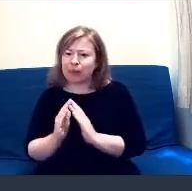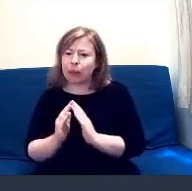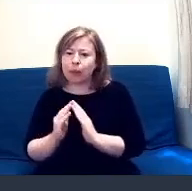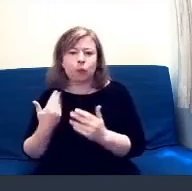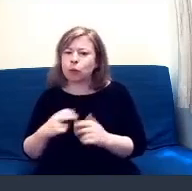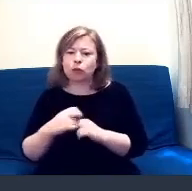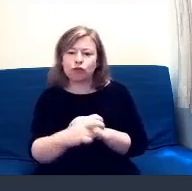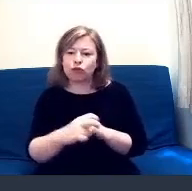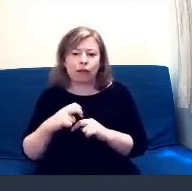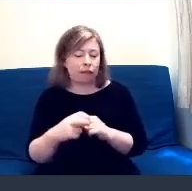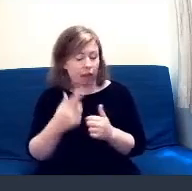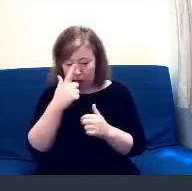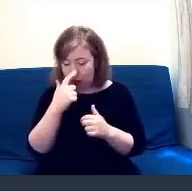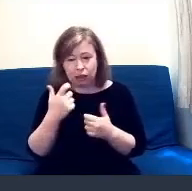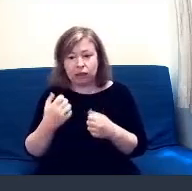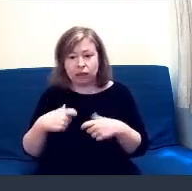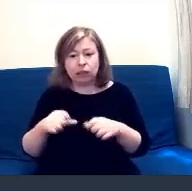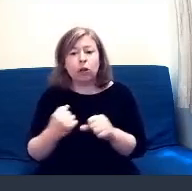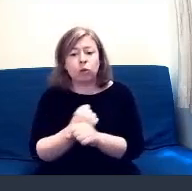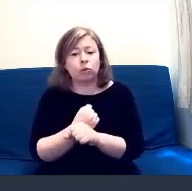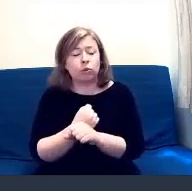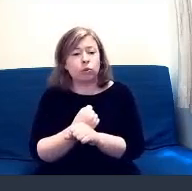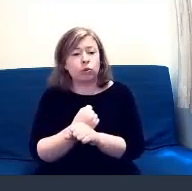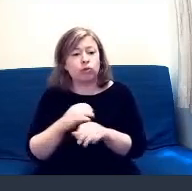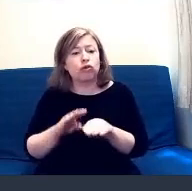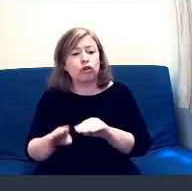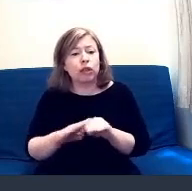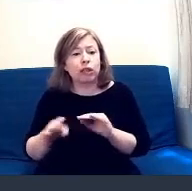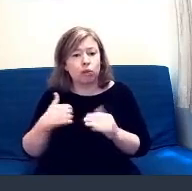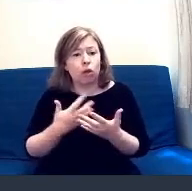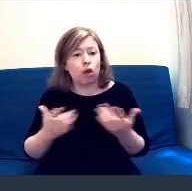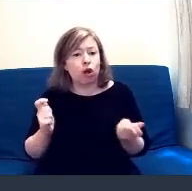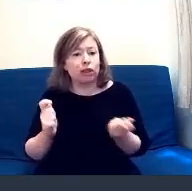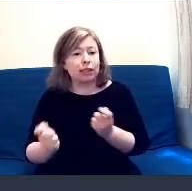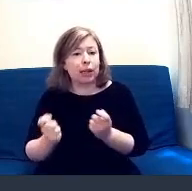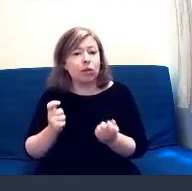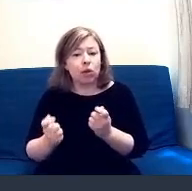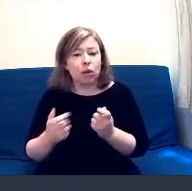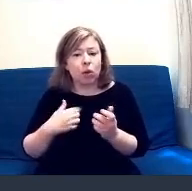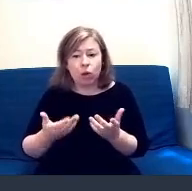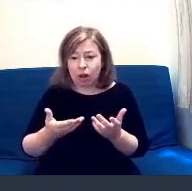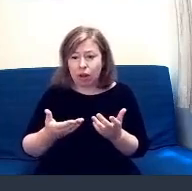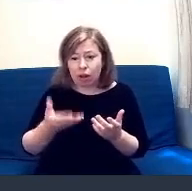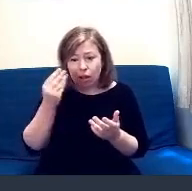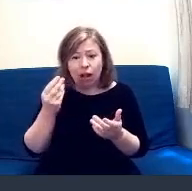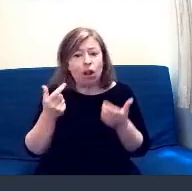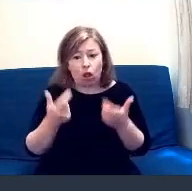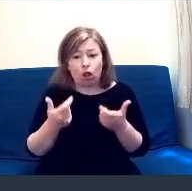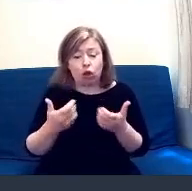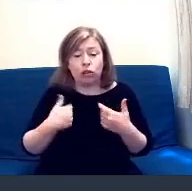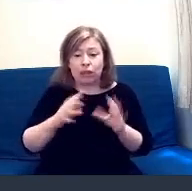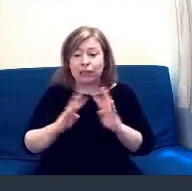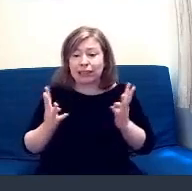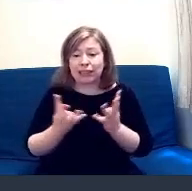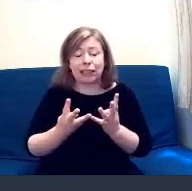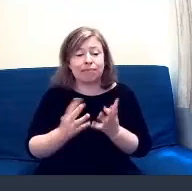attend the training. So we're adapting quite a lot and we're doing, yeah, we're learning loads as a team from doing it. Okay. And